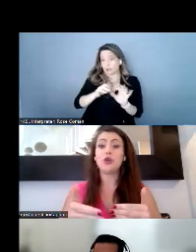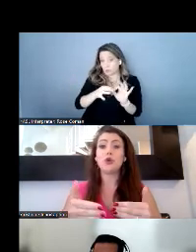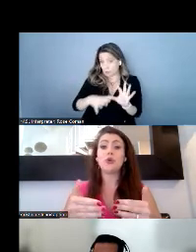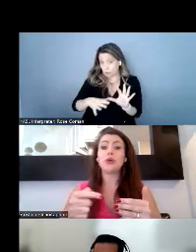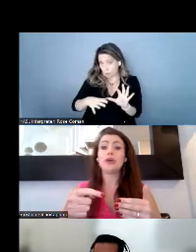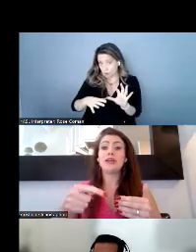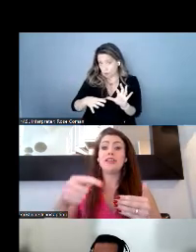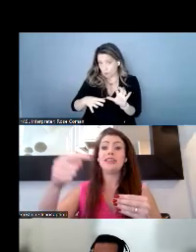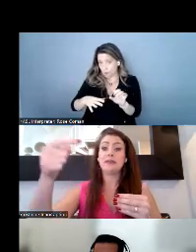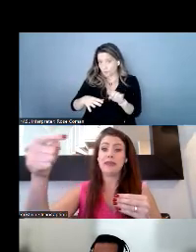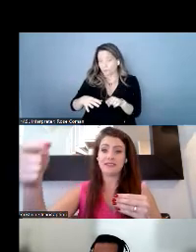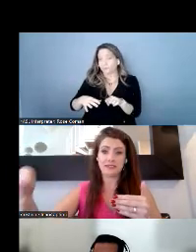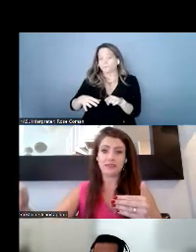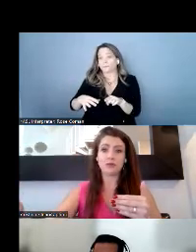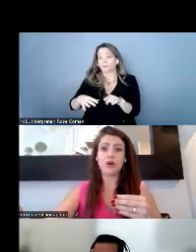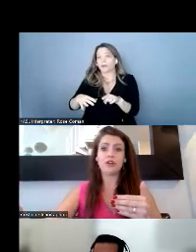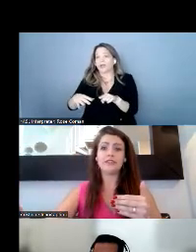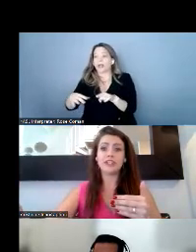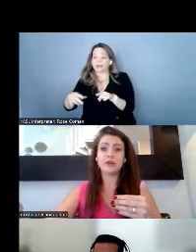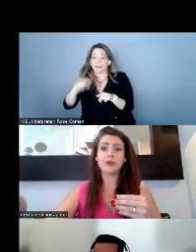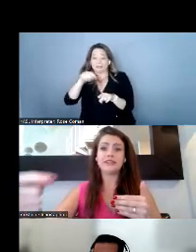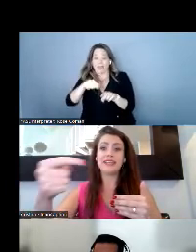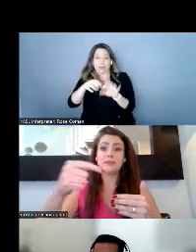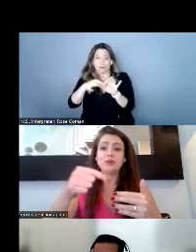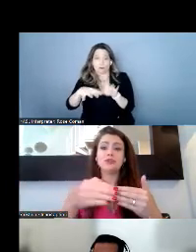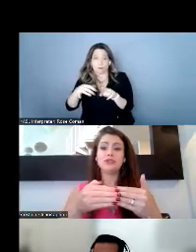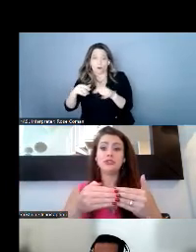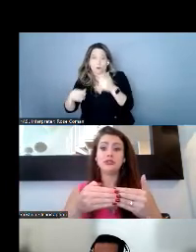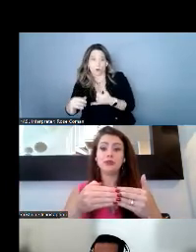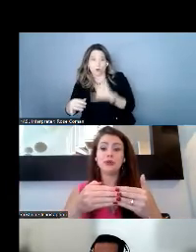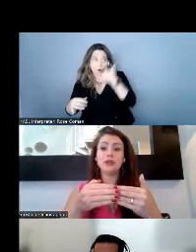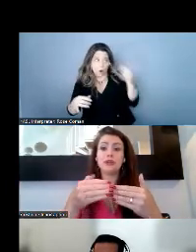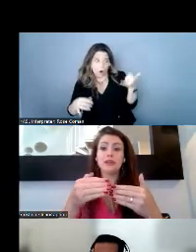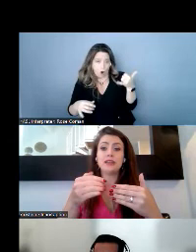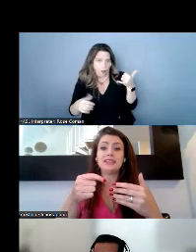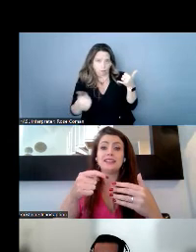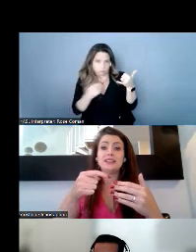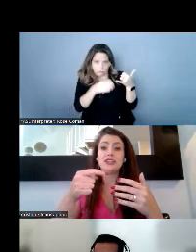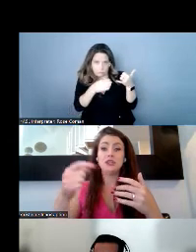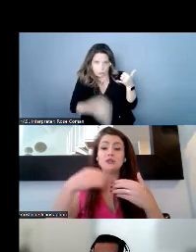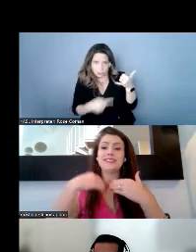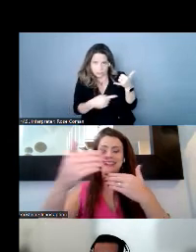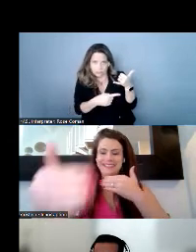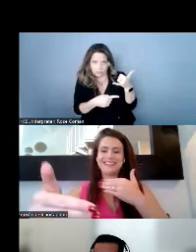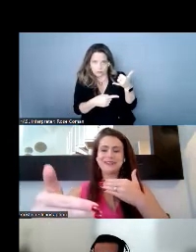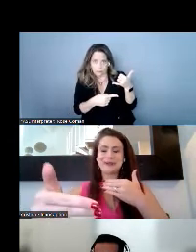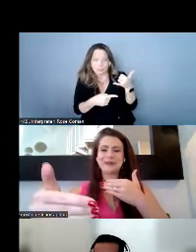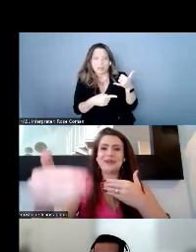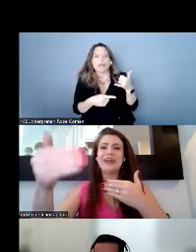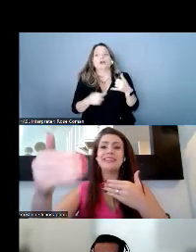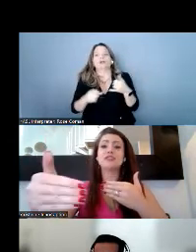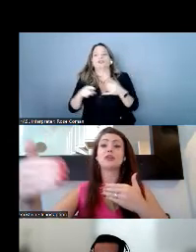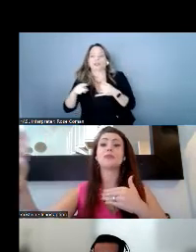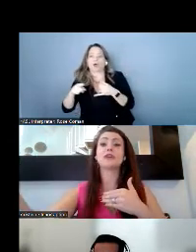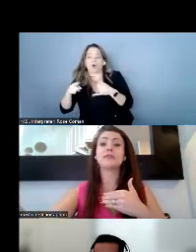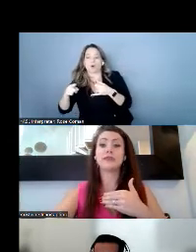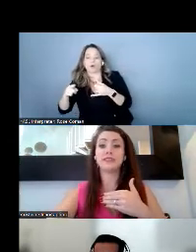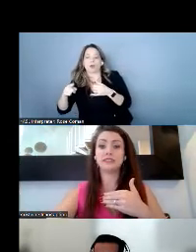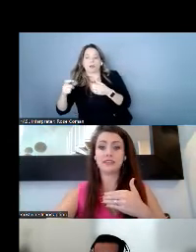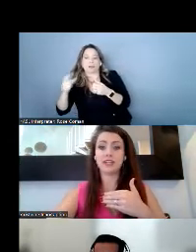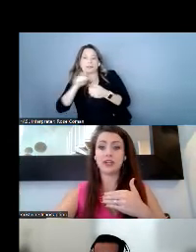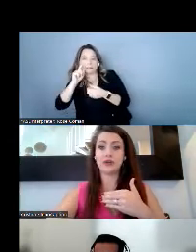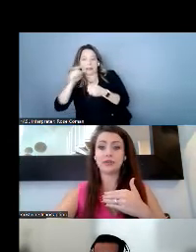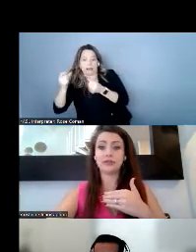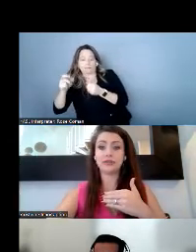who then makes a phone call for you and is able to you sign to the interpreter and the interpreter